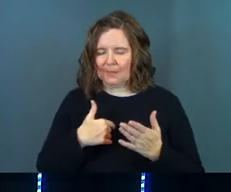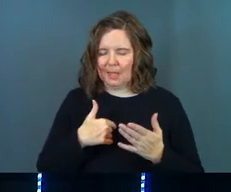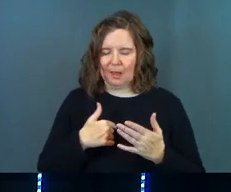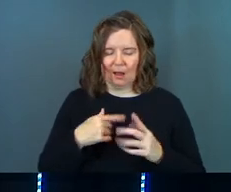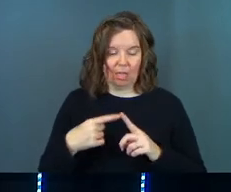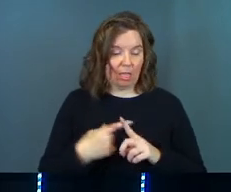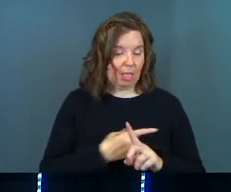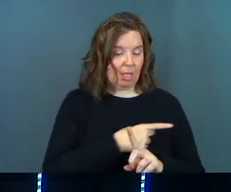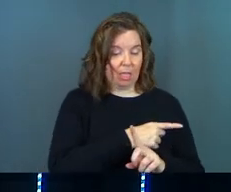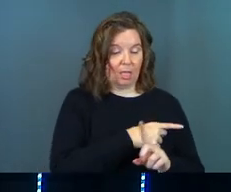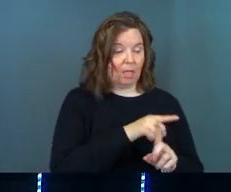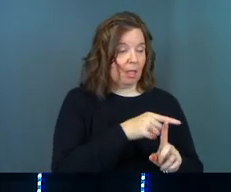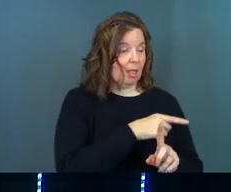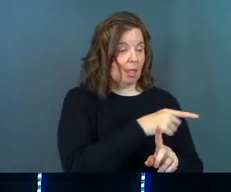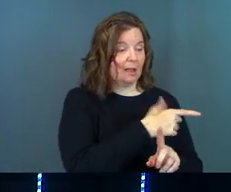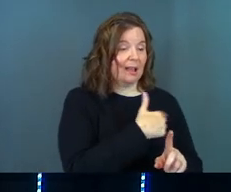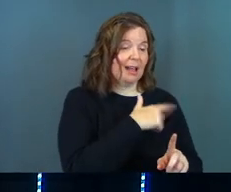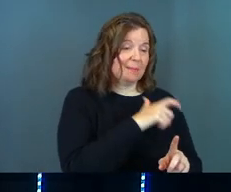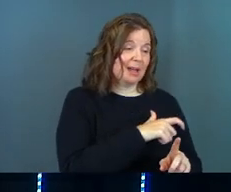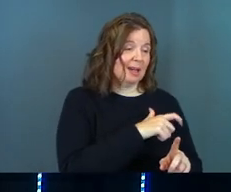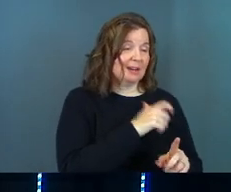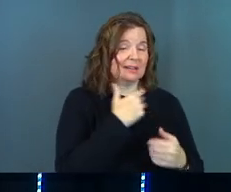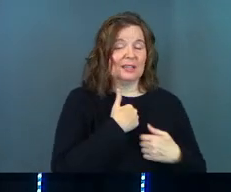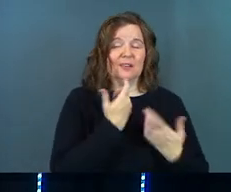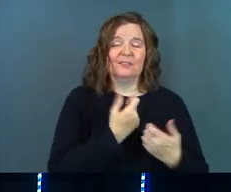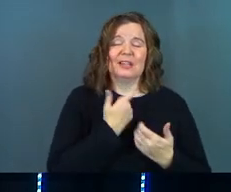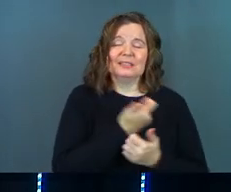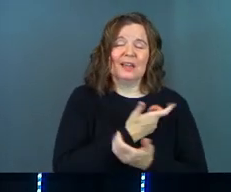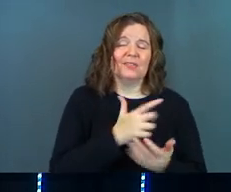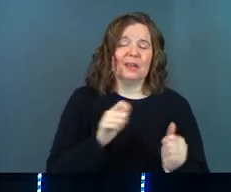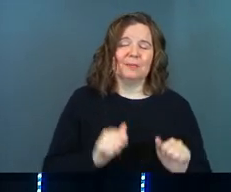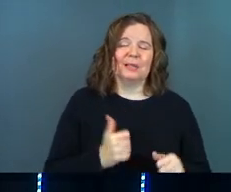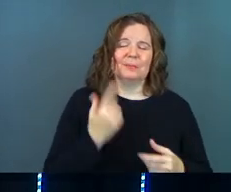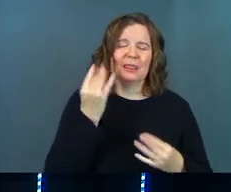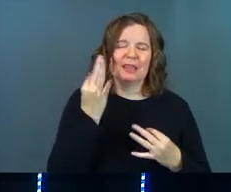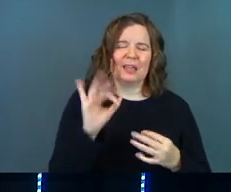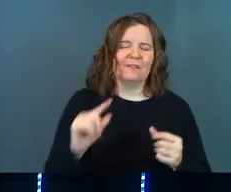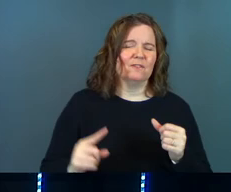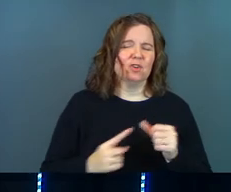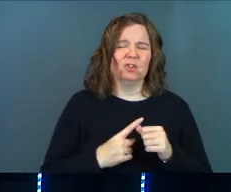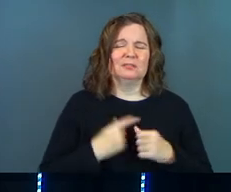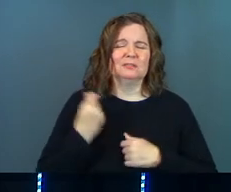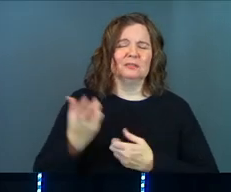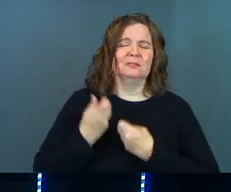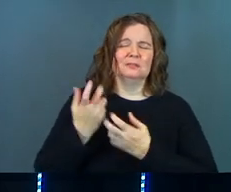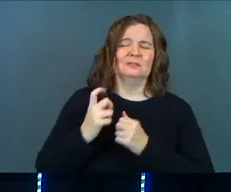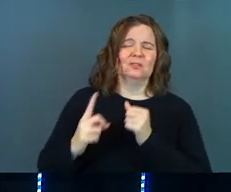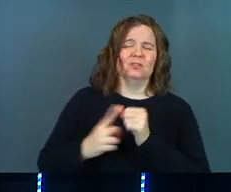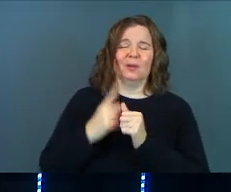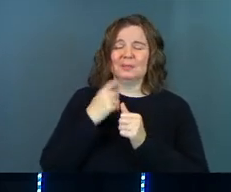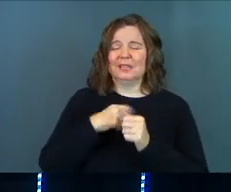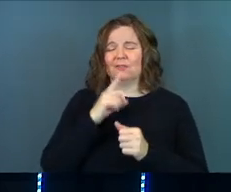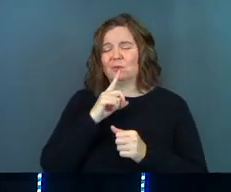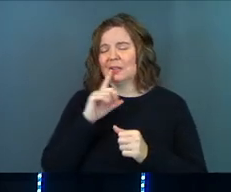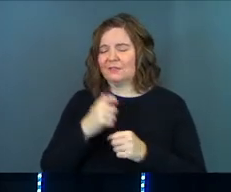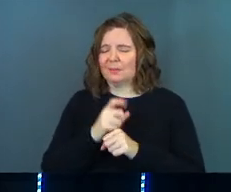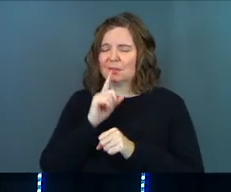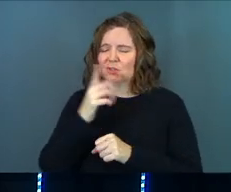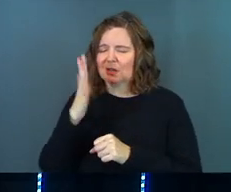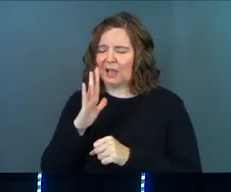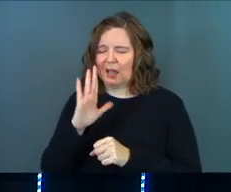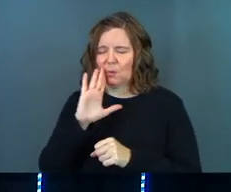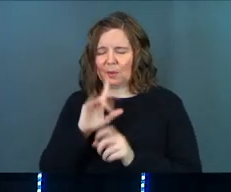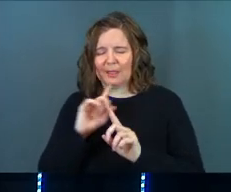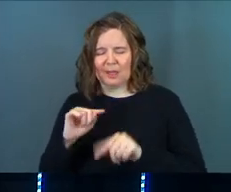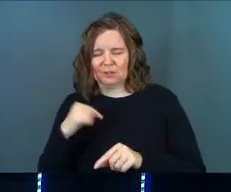I go off into this little rabbit trail of like, I better confess everything that I could possibly think of ever, because I've really got to make sure